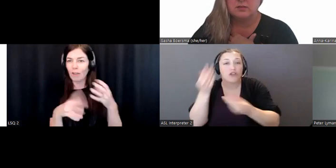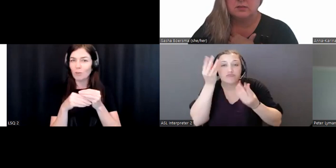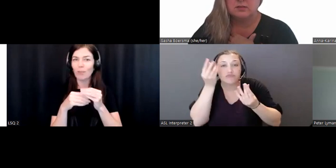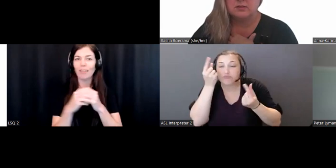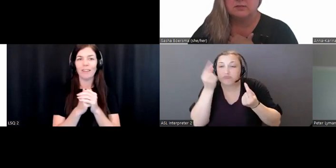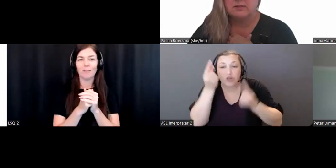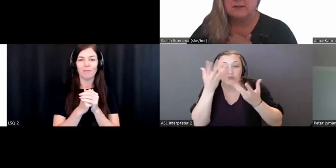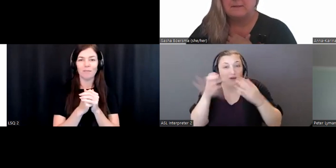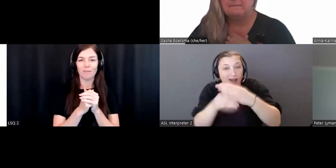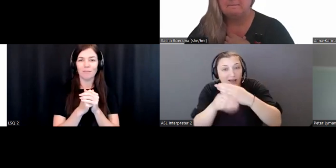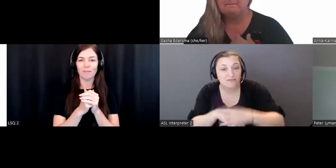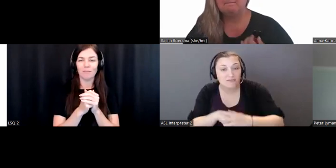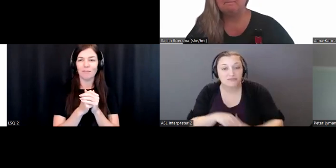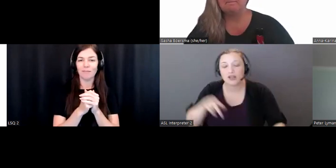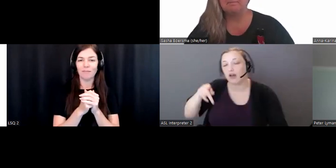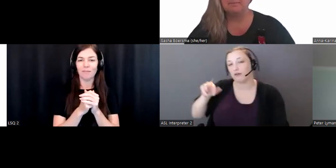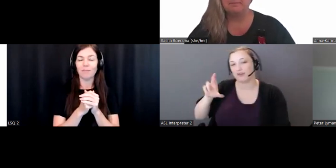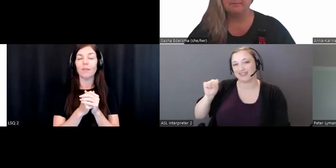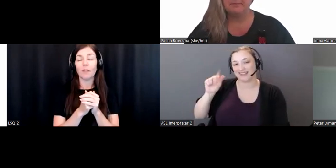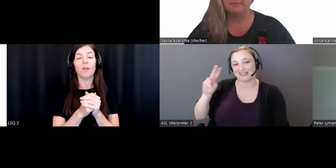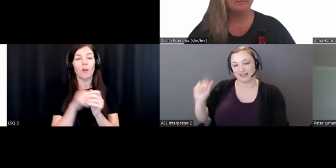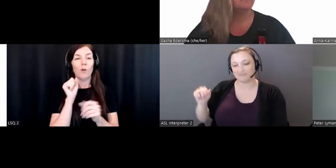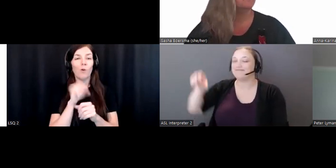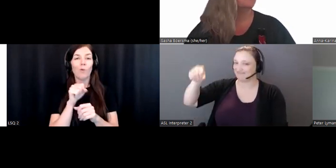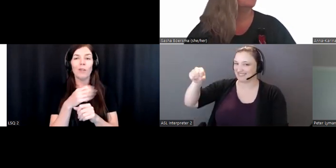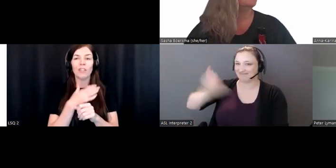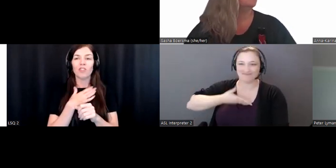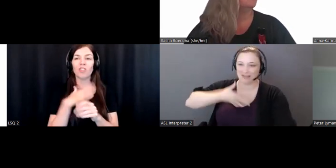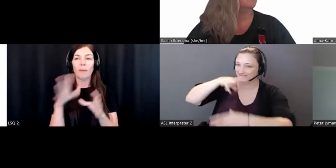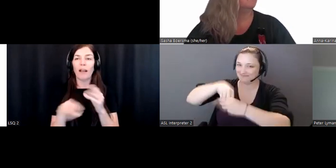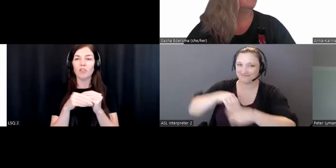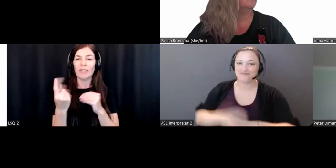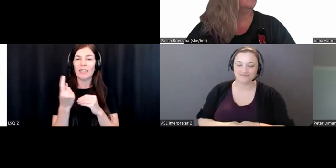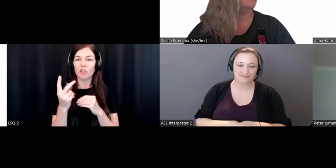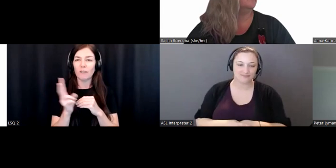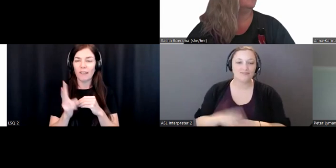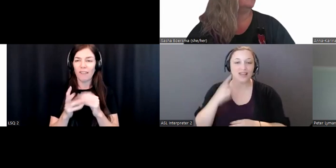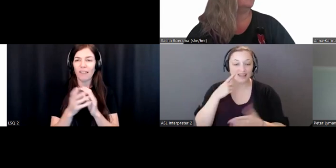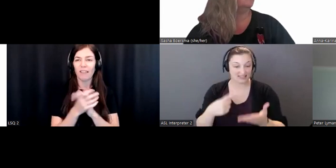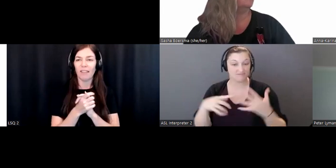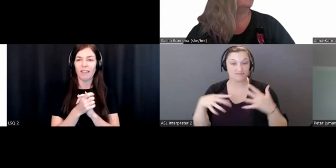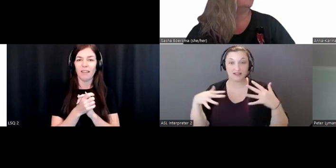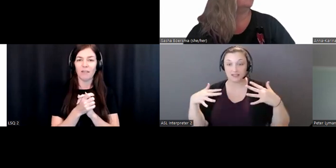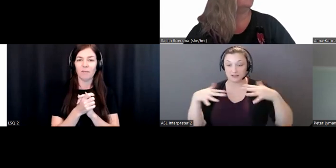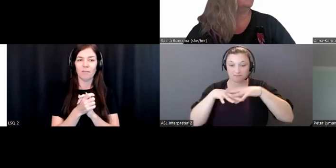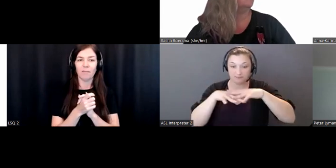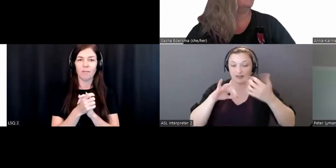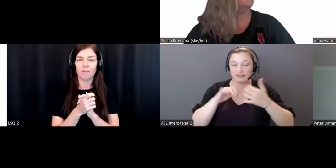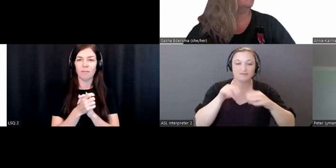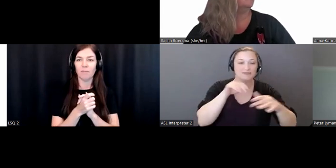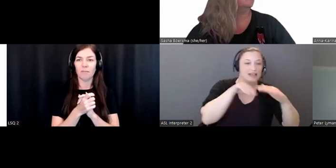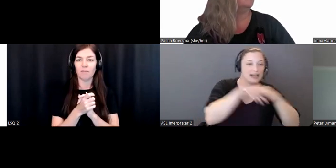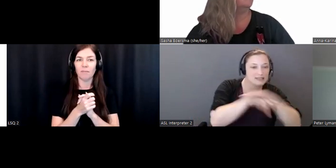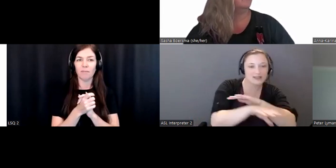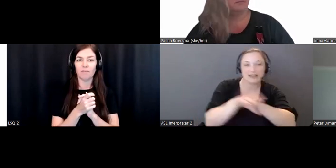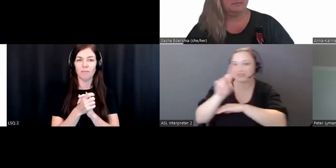Yeah, I'm happy to quickly add in. I think the intersection around disability inclusion and accessibility is really vital to underscore. I think so